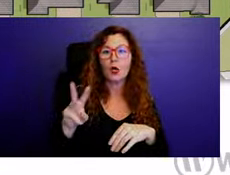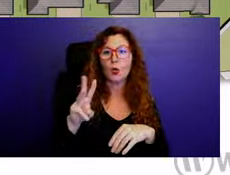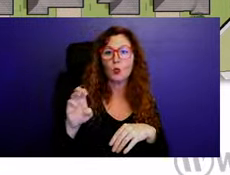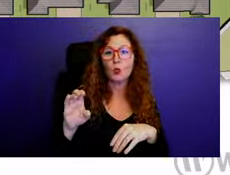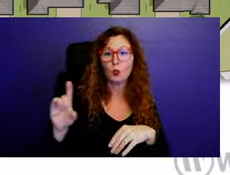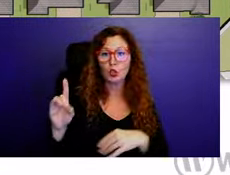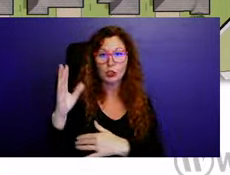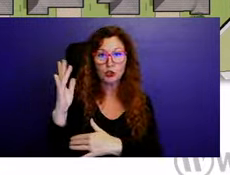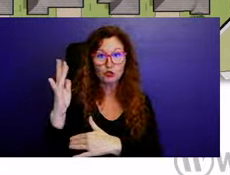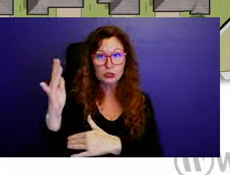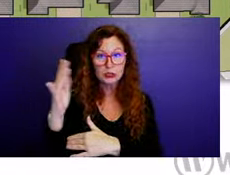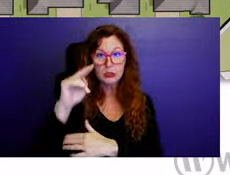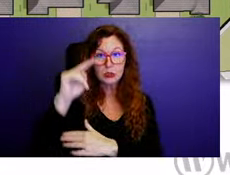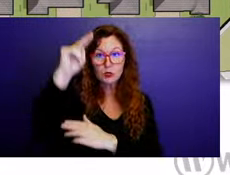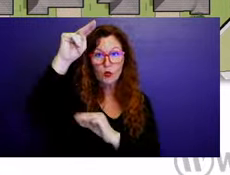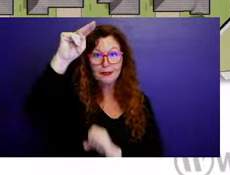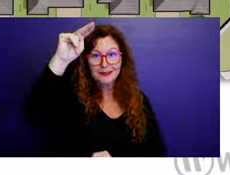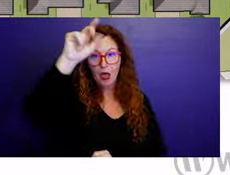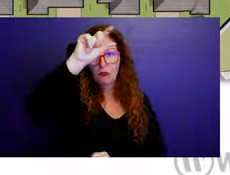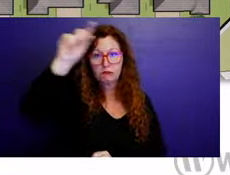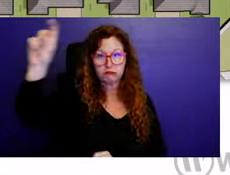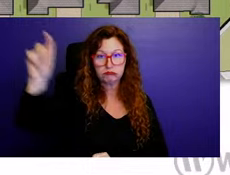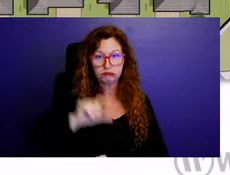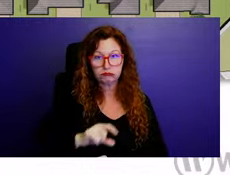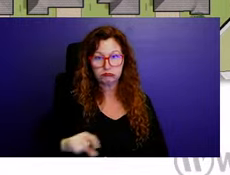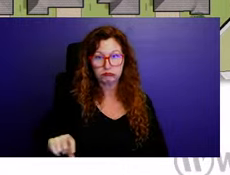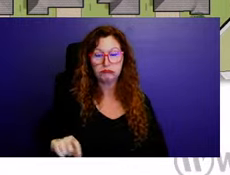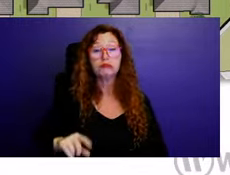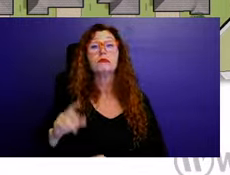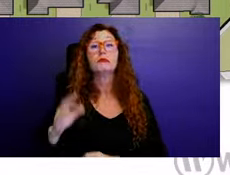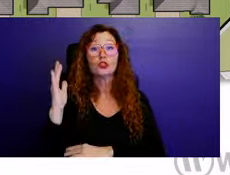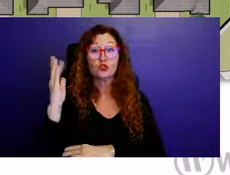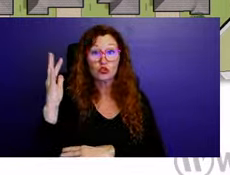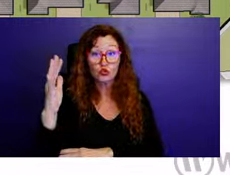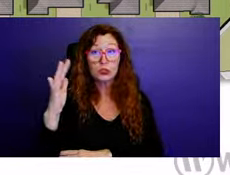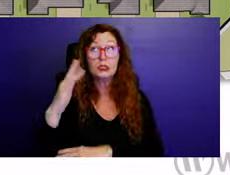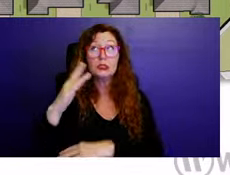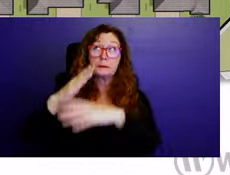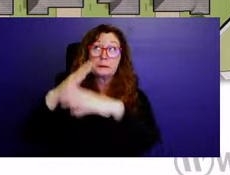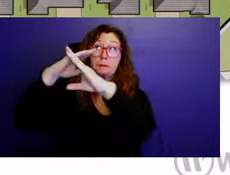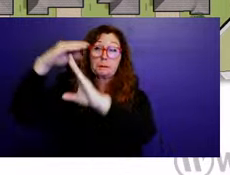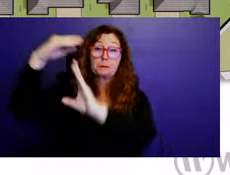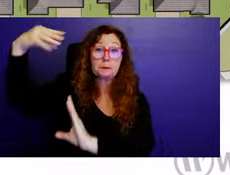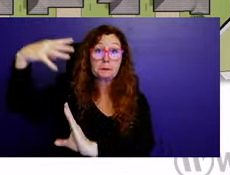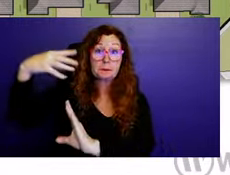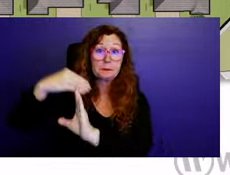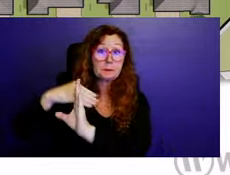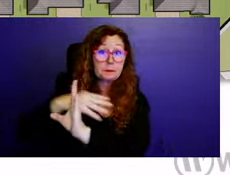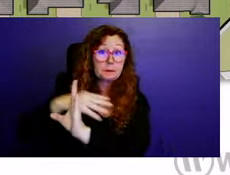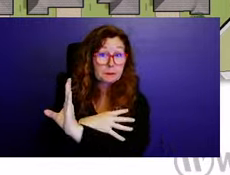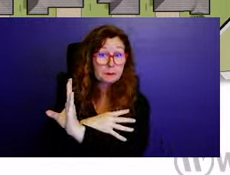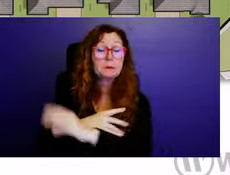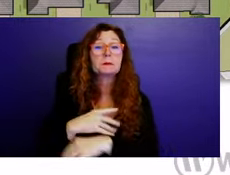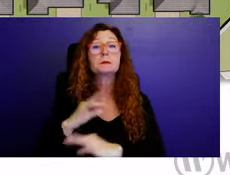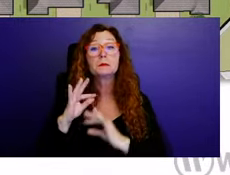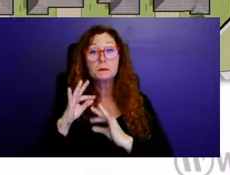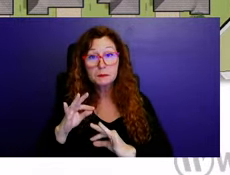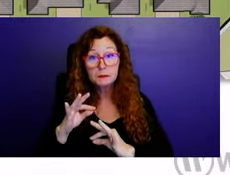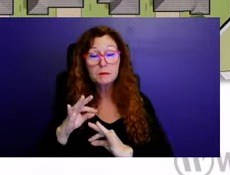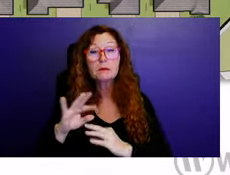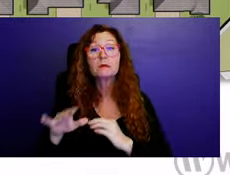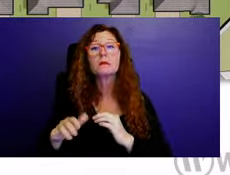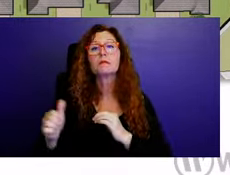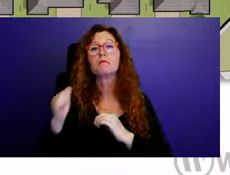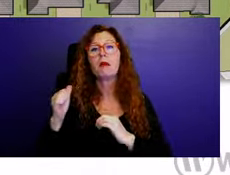street. Um, shade producing trees are being provided in the front and backyards of all the single family homes. And then per your